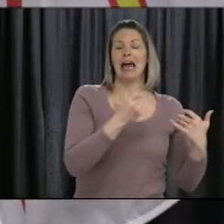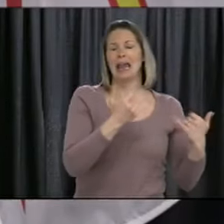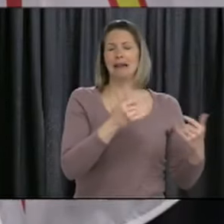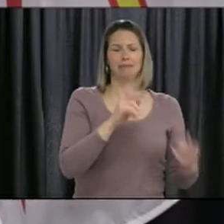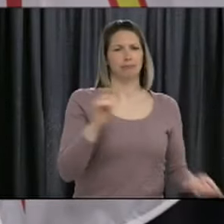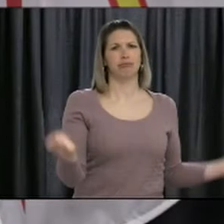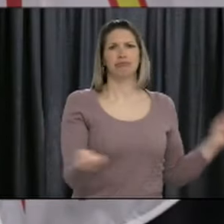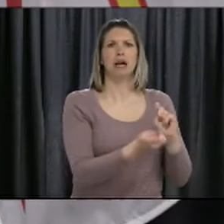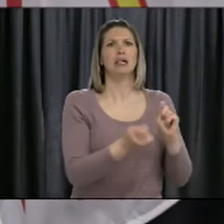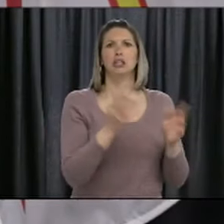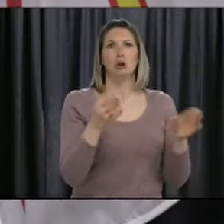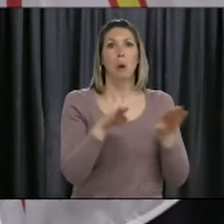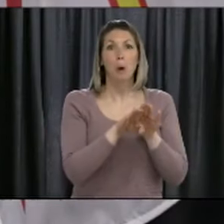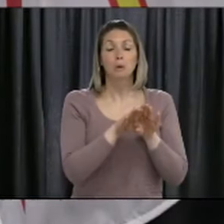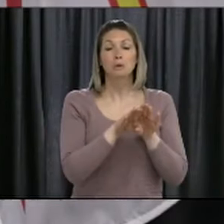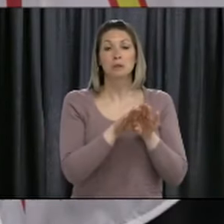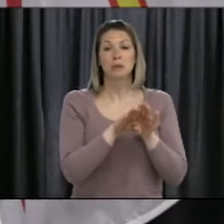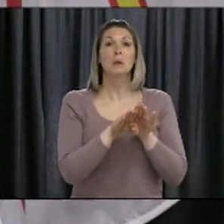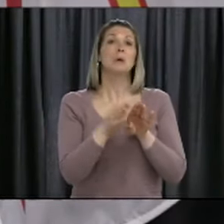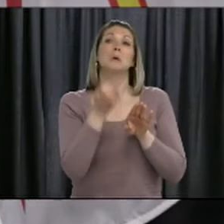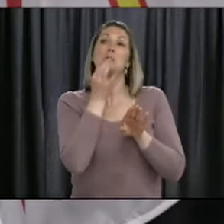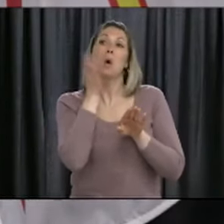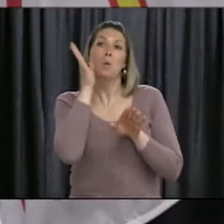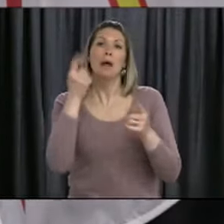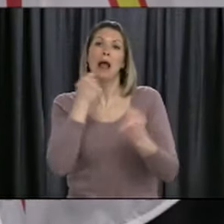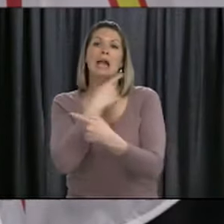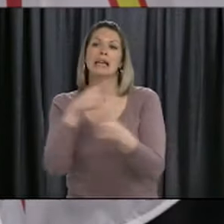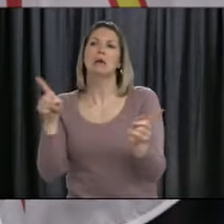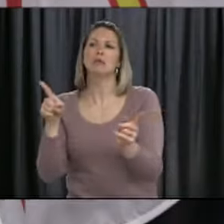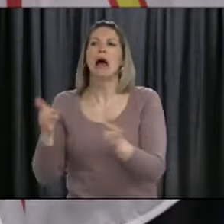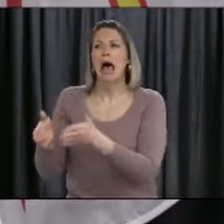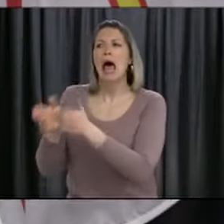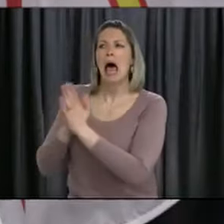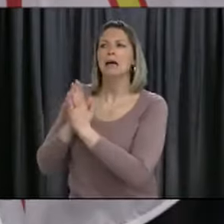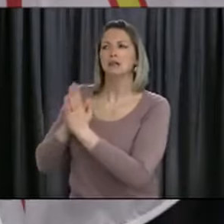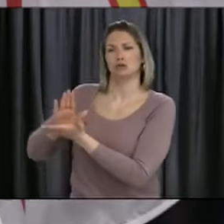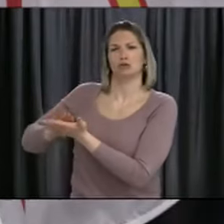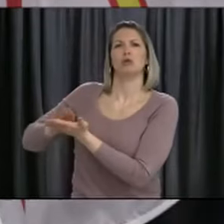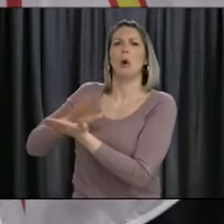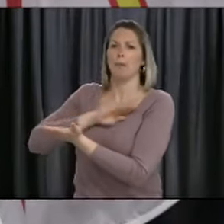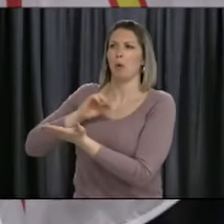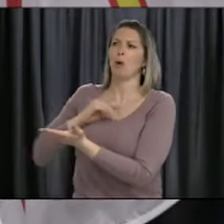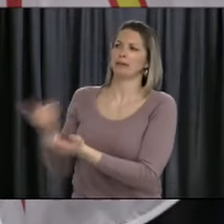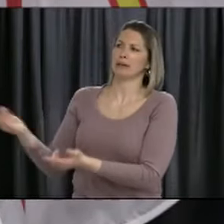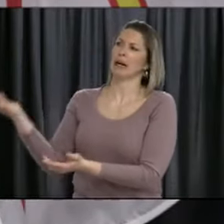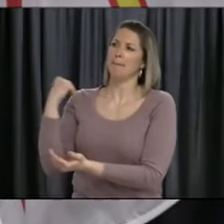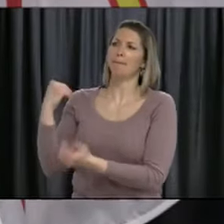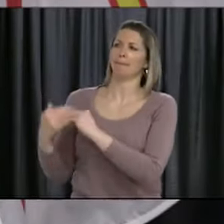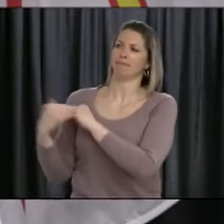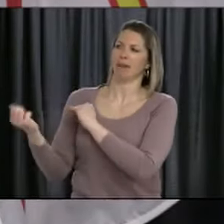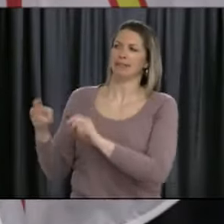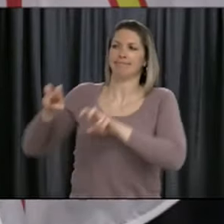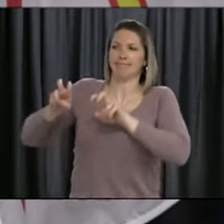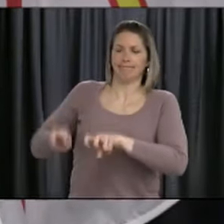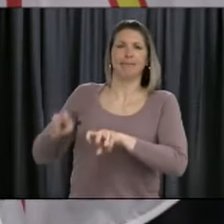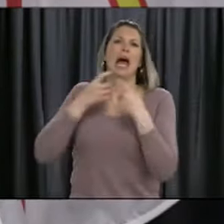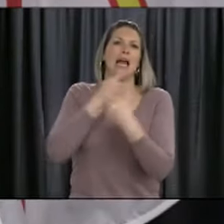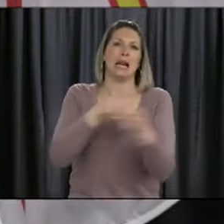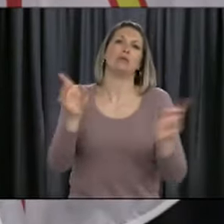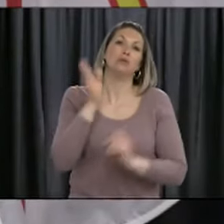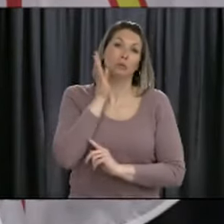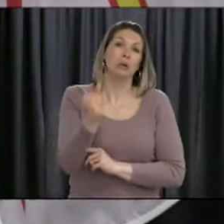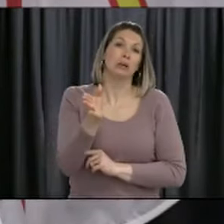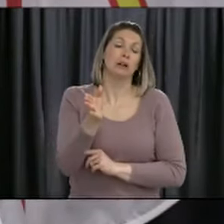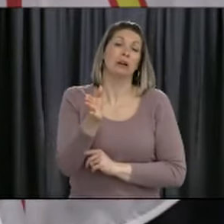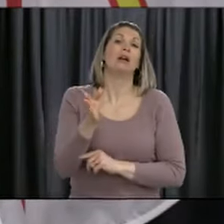get that – we'll get that message out from the school district itself. But we've always said that the continuing learning, as I